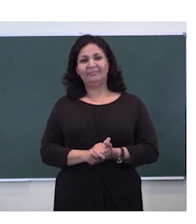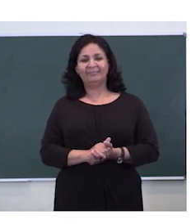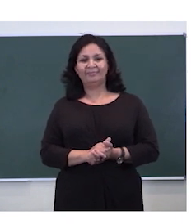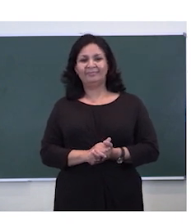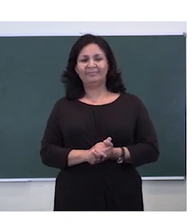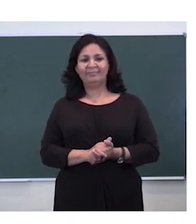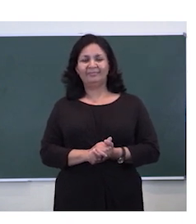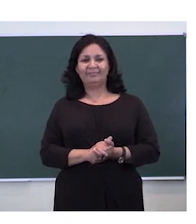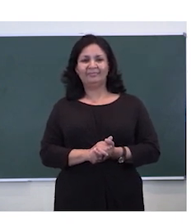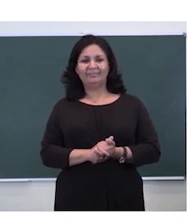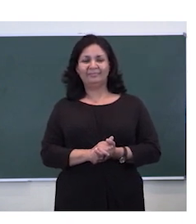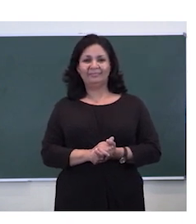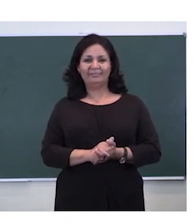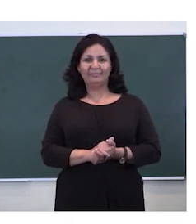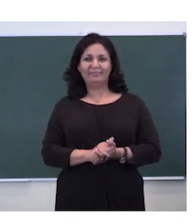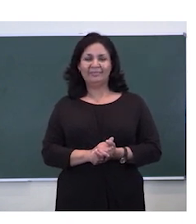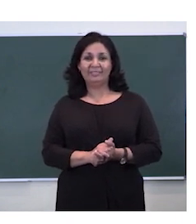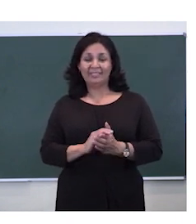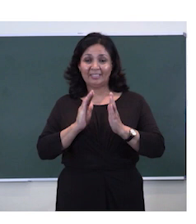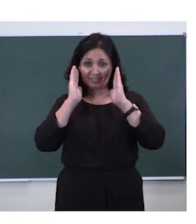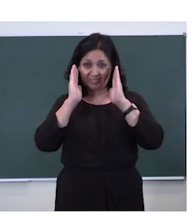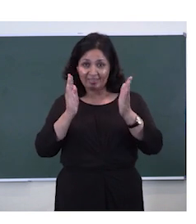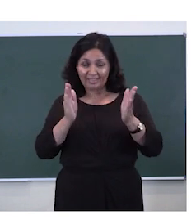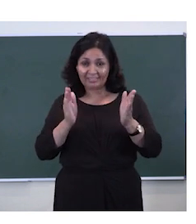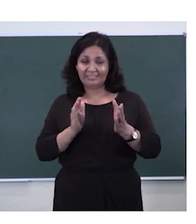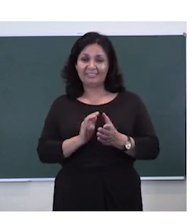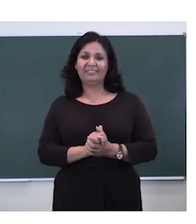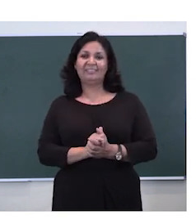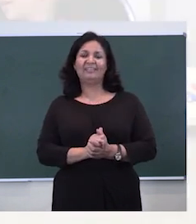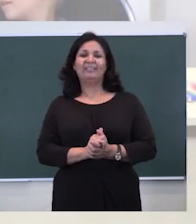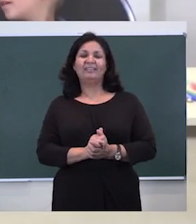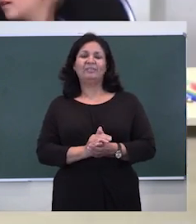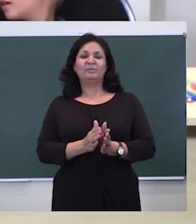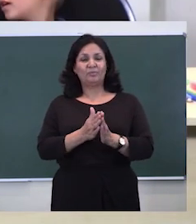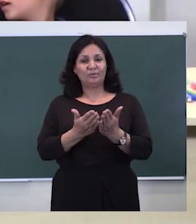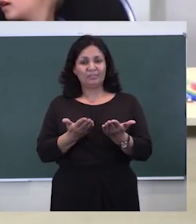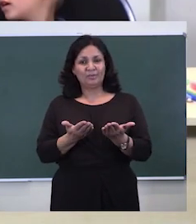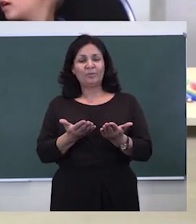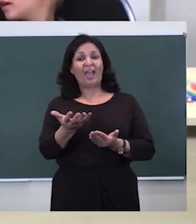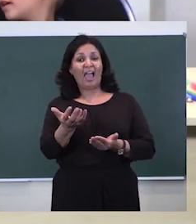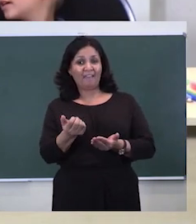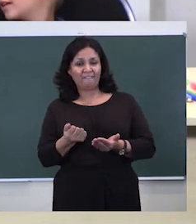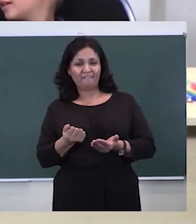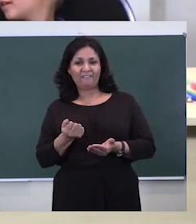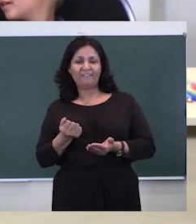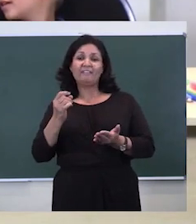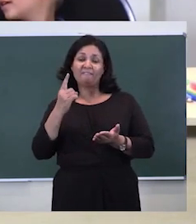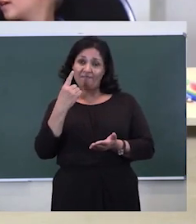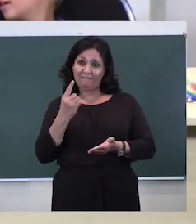Listen to me. If we move to the books, we also have first,